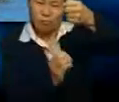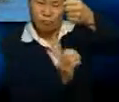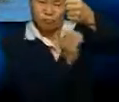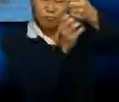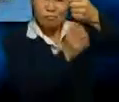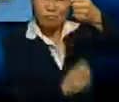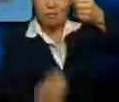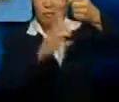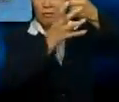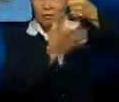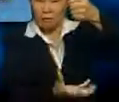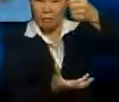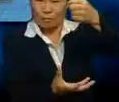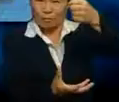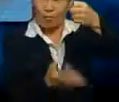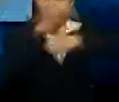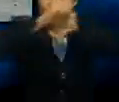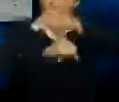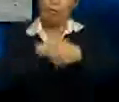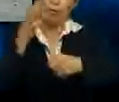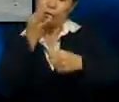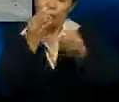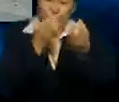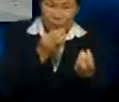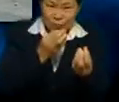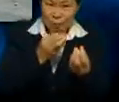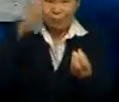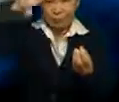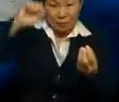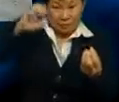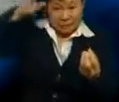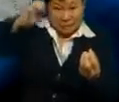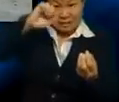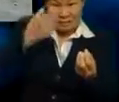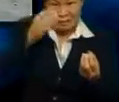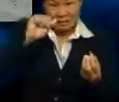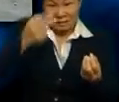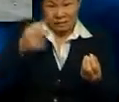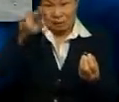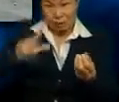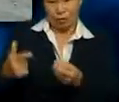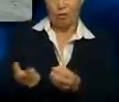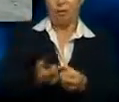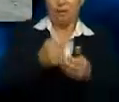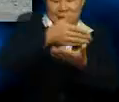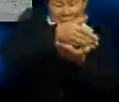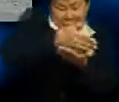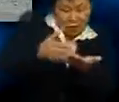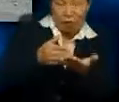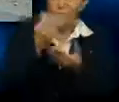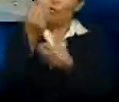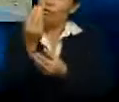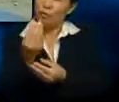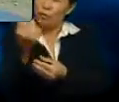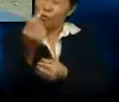Now, the structure of the fruitlets. Inches Sharul has gone way ahead of us and dissected a few fruitlets